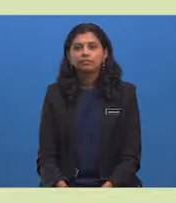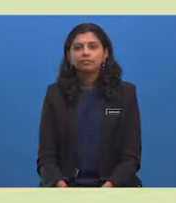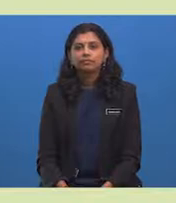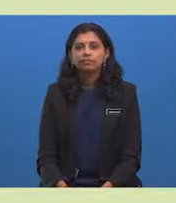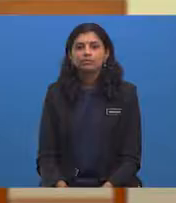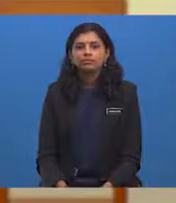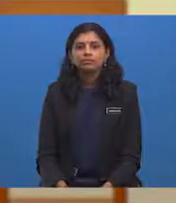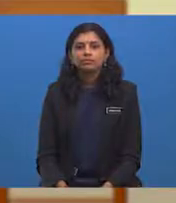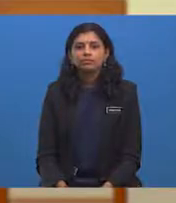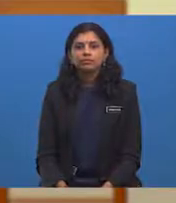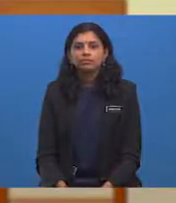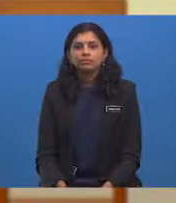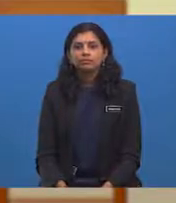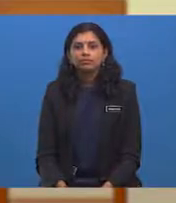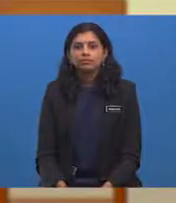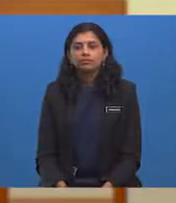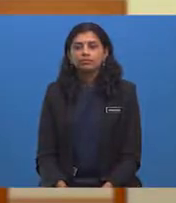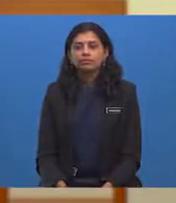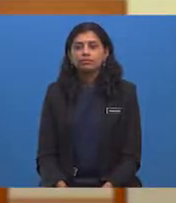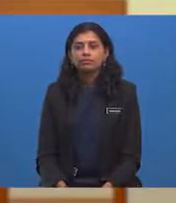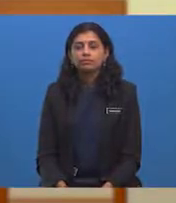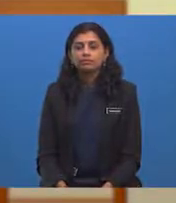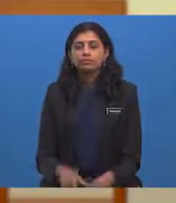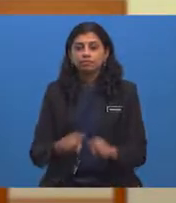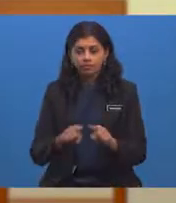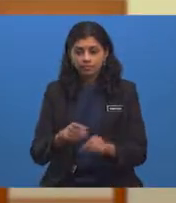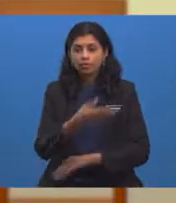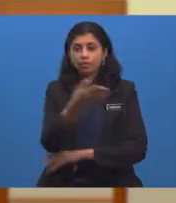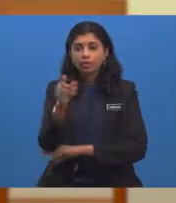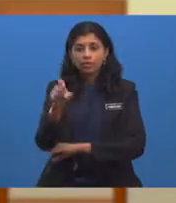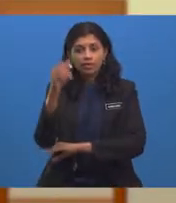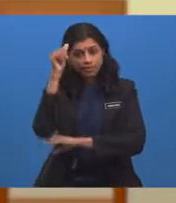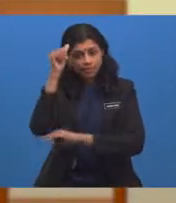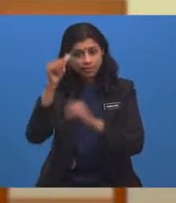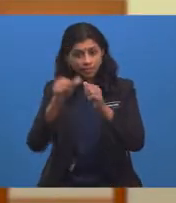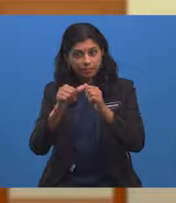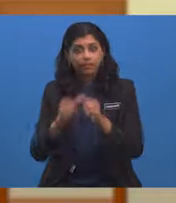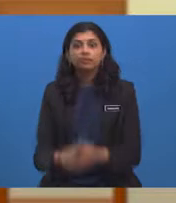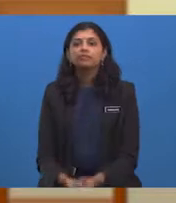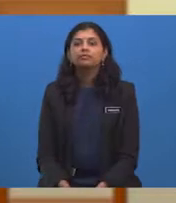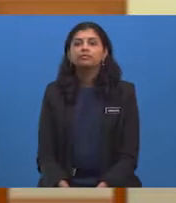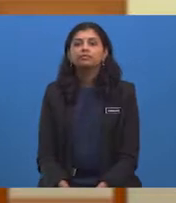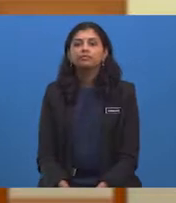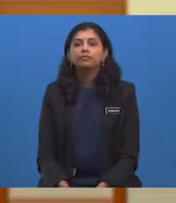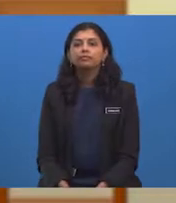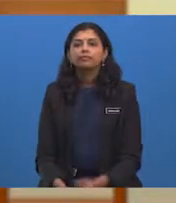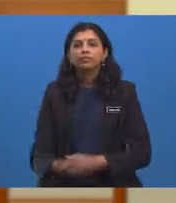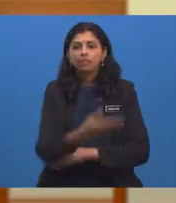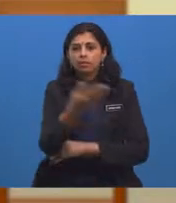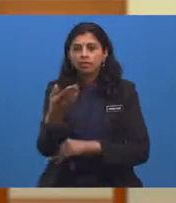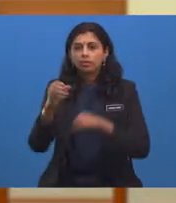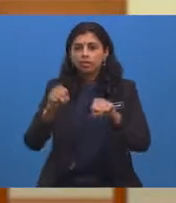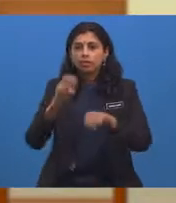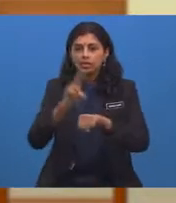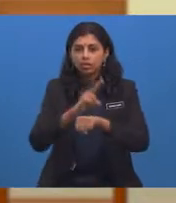But please remember this You can use for example,